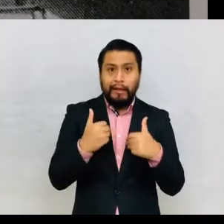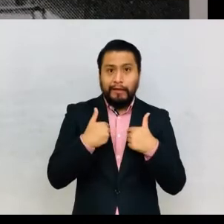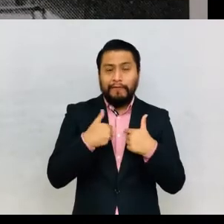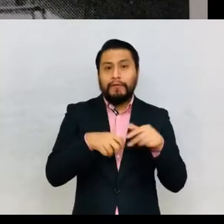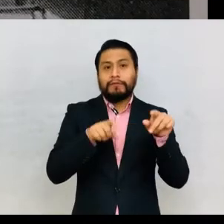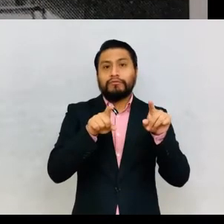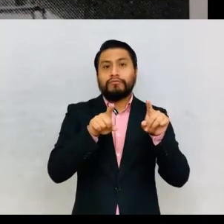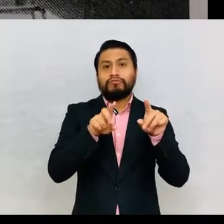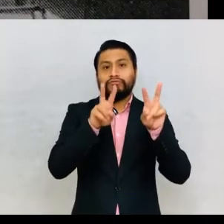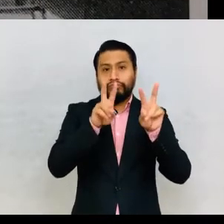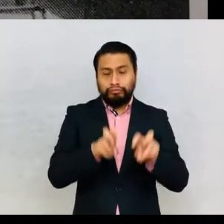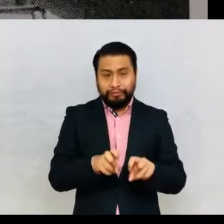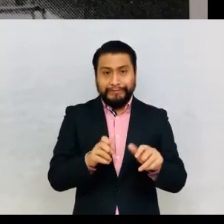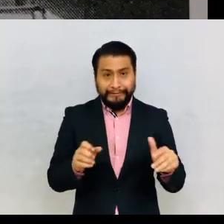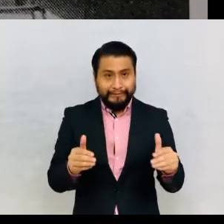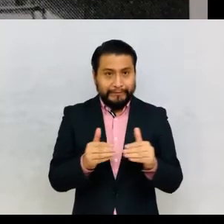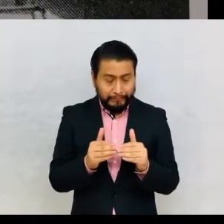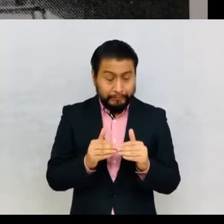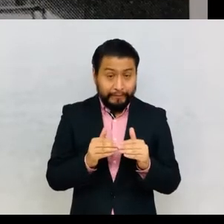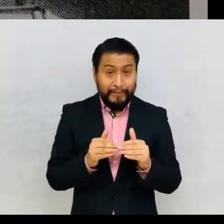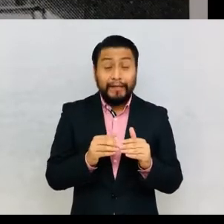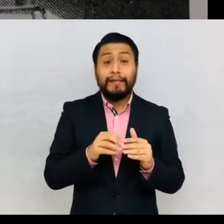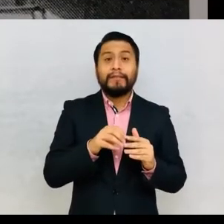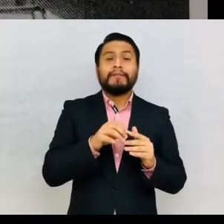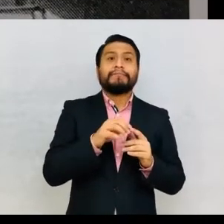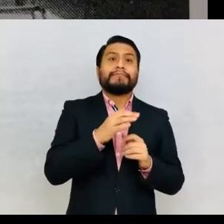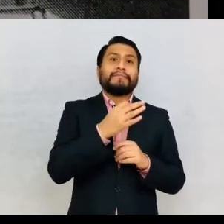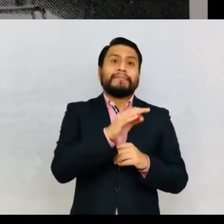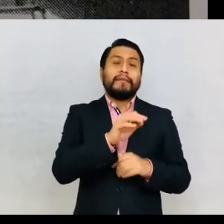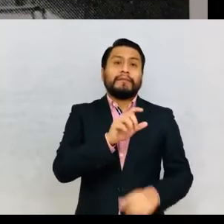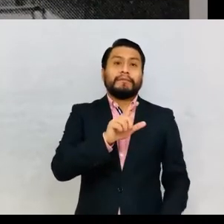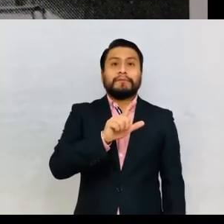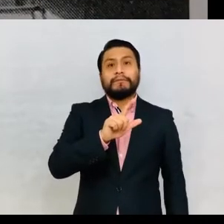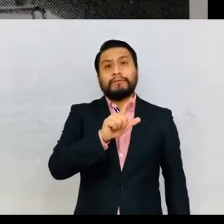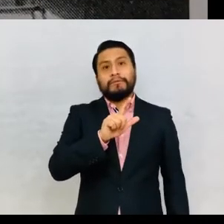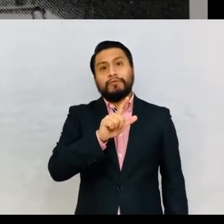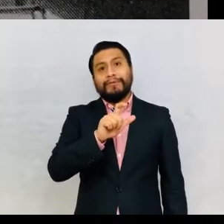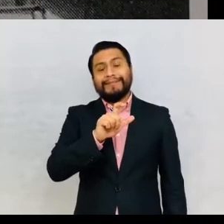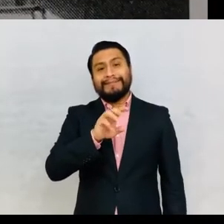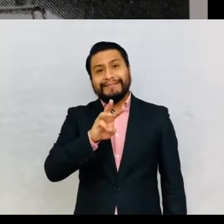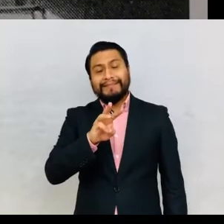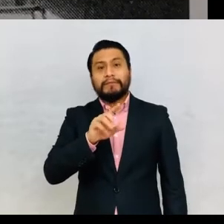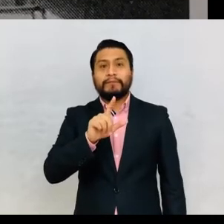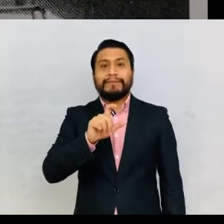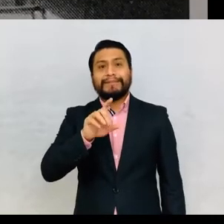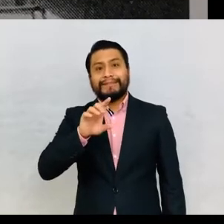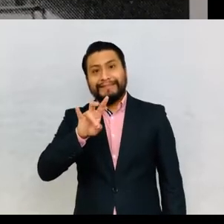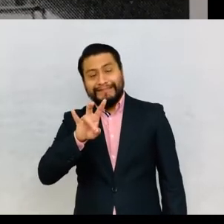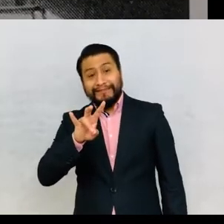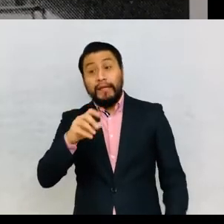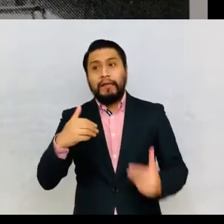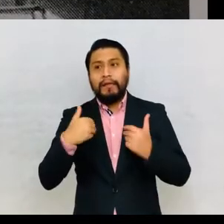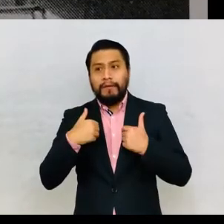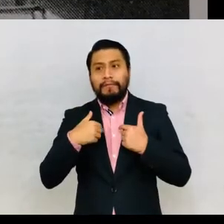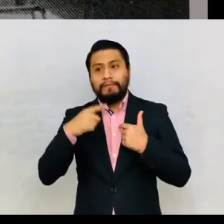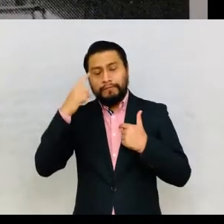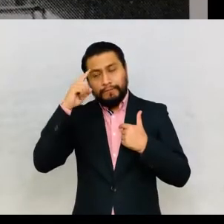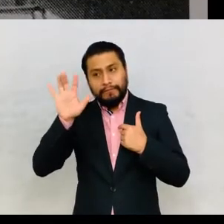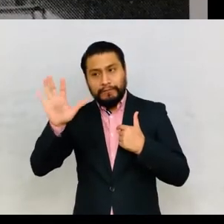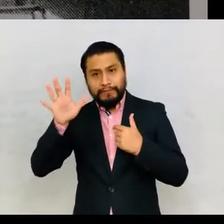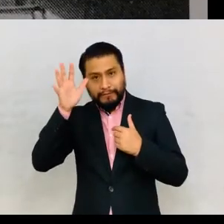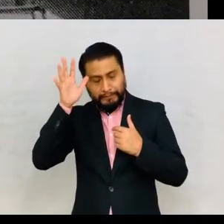subjects. In 1926 to 27, however, when these tests were applied in the boarding school for indigenous people,